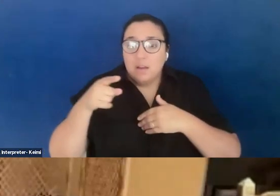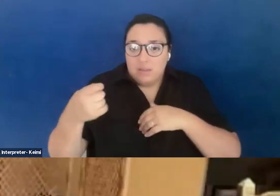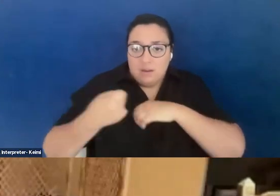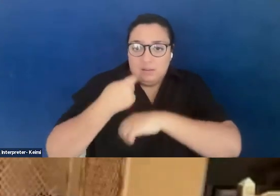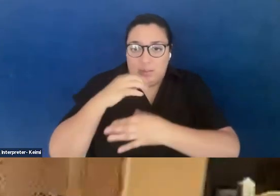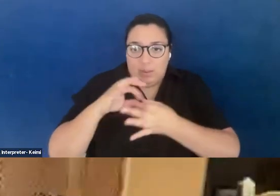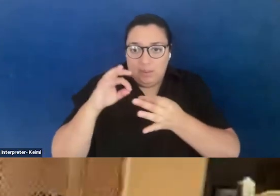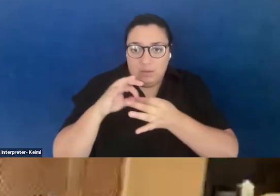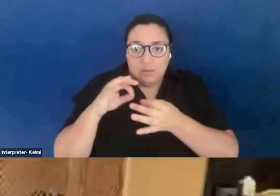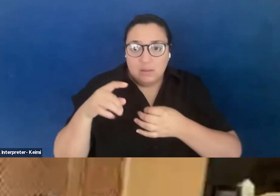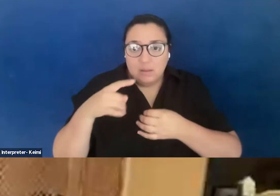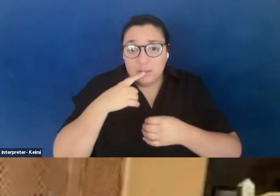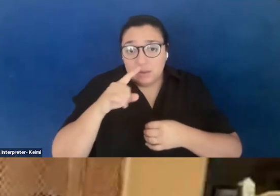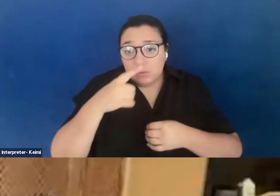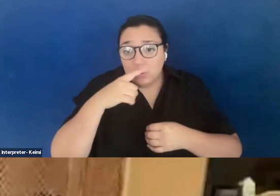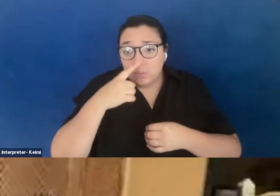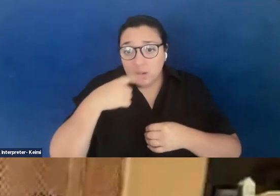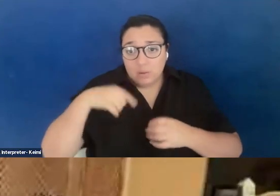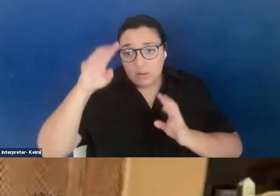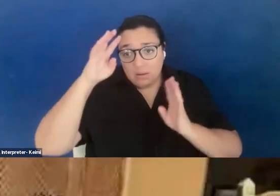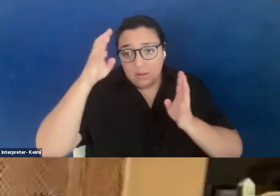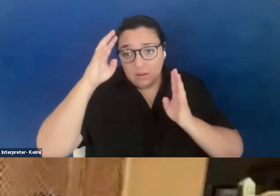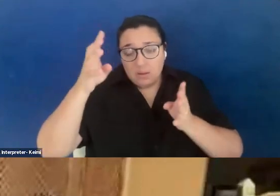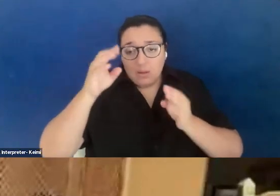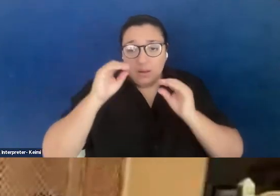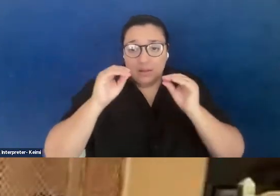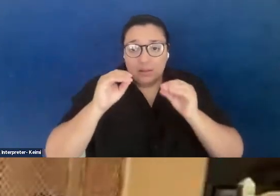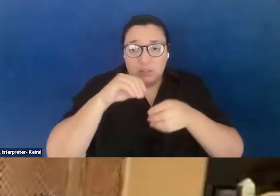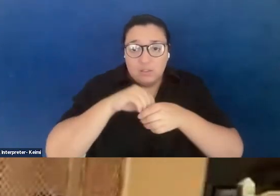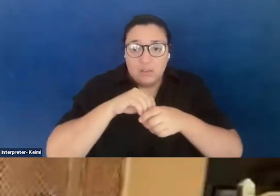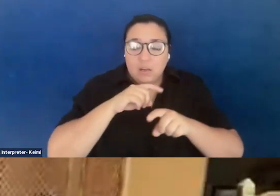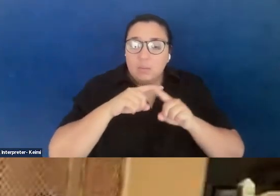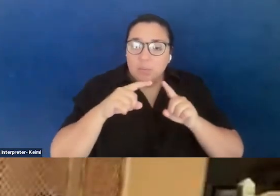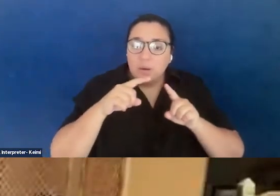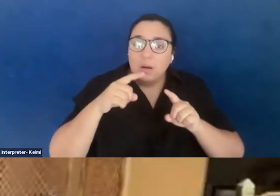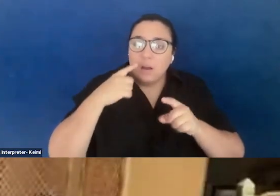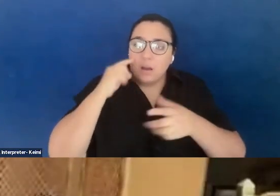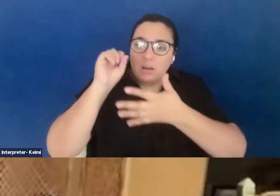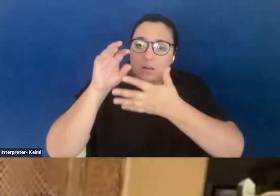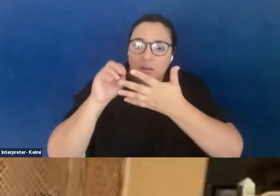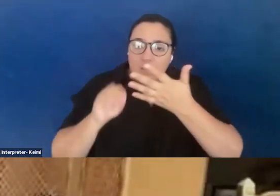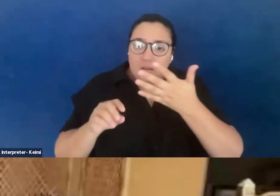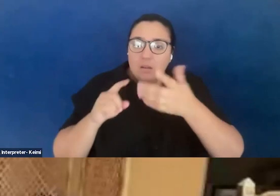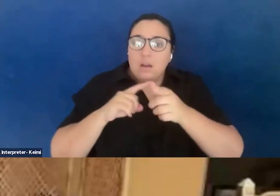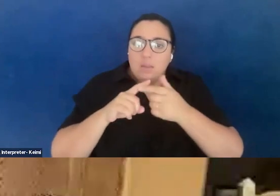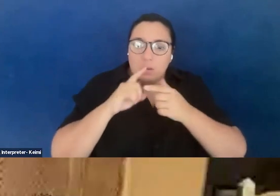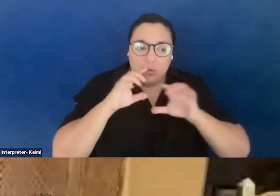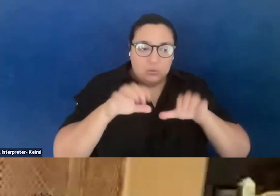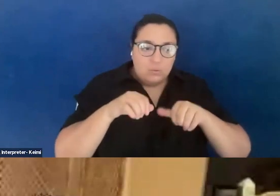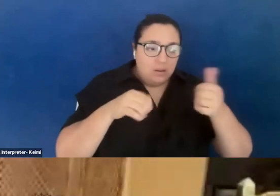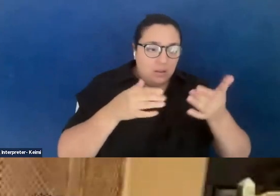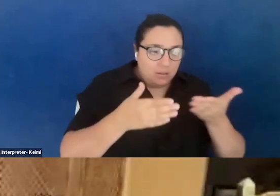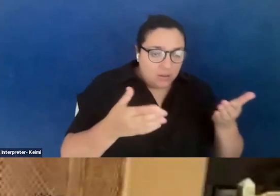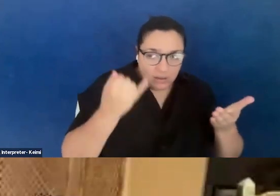can we put together a teach-in? And I was like, I just put together a teach-in, but, like, here's some folks that could do a teach-in, and then we're going to do this other thing, and if you want to participate.